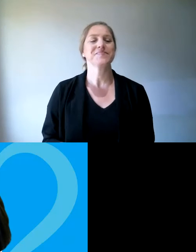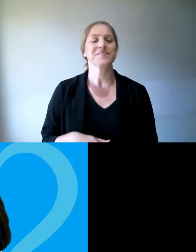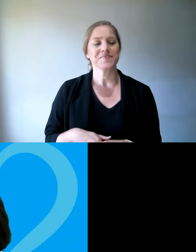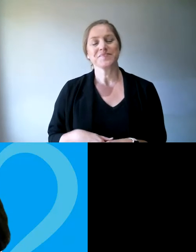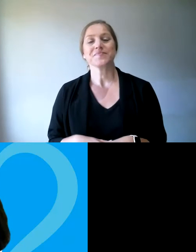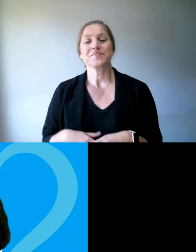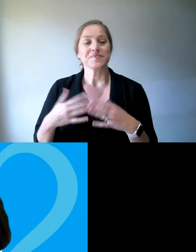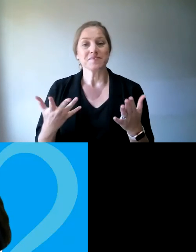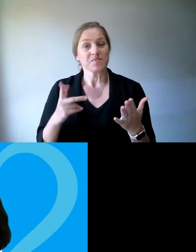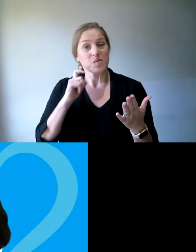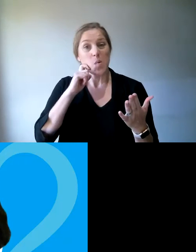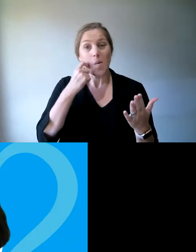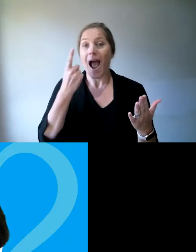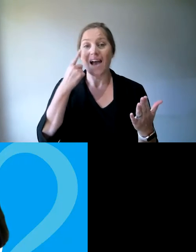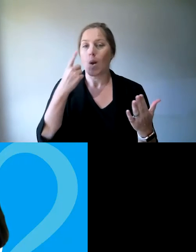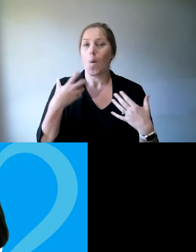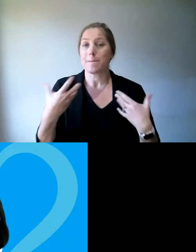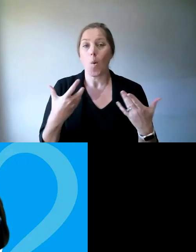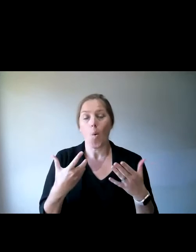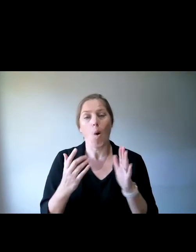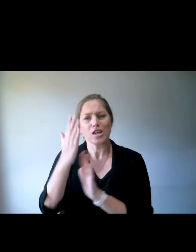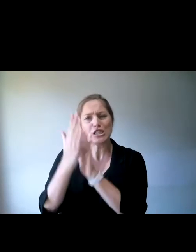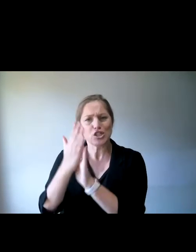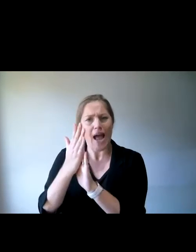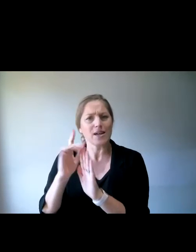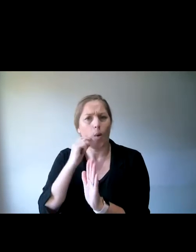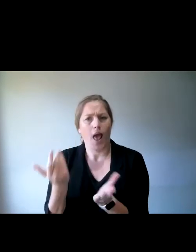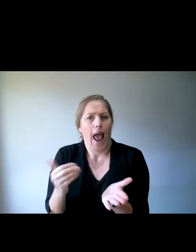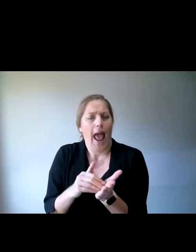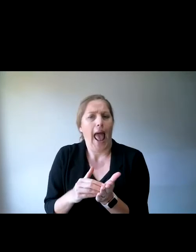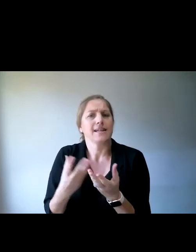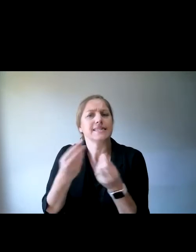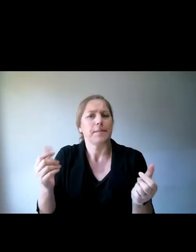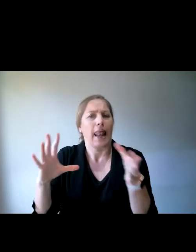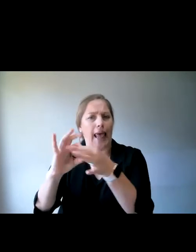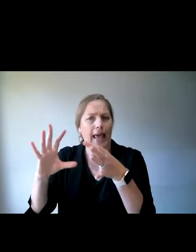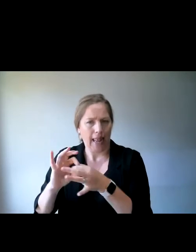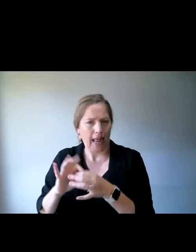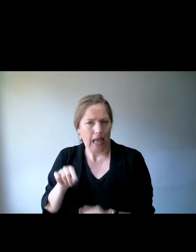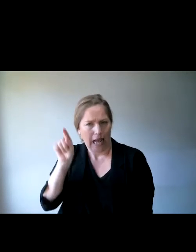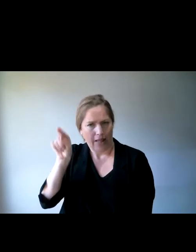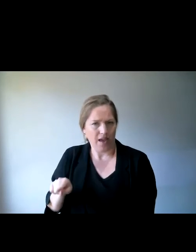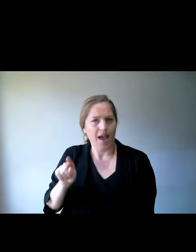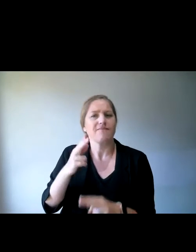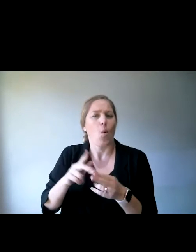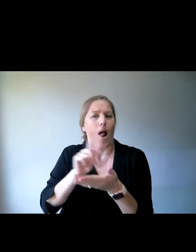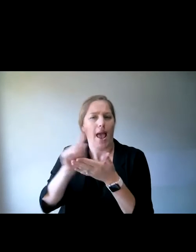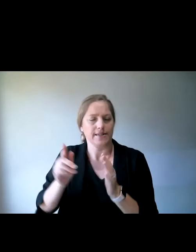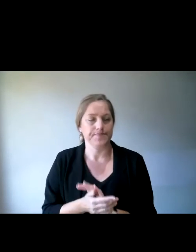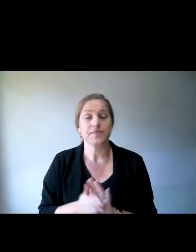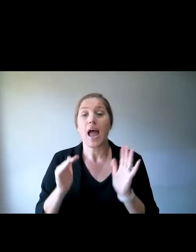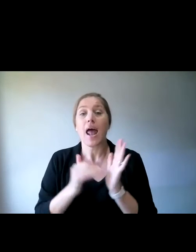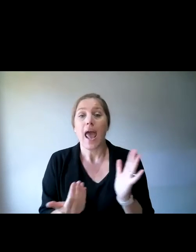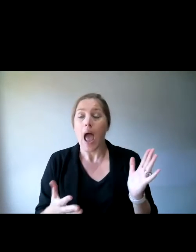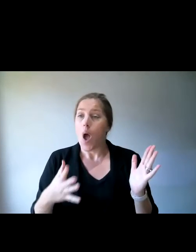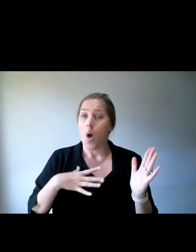well. Sure. Okay, so I'd like to switch gears slightly now and get everyone to start thinking about this